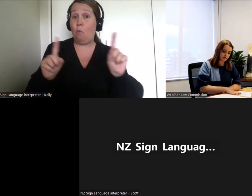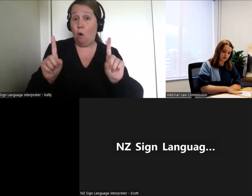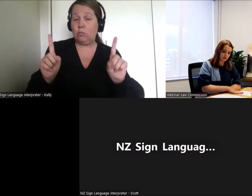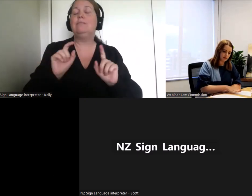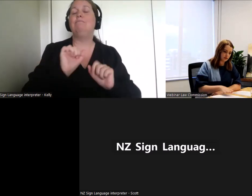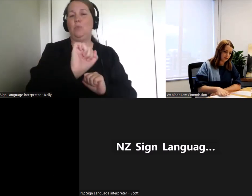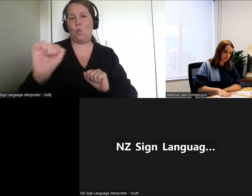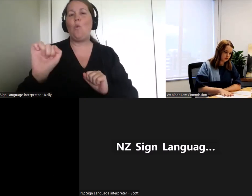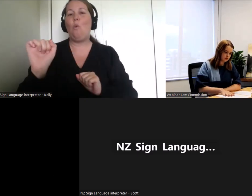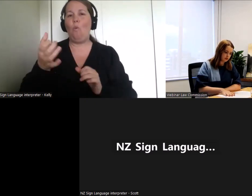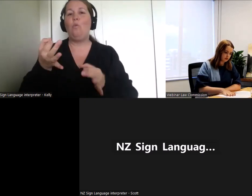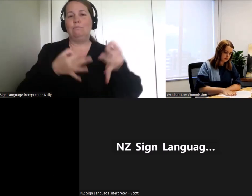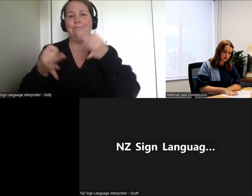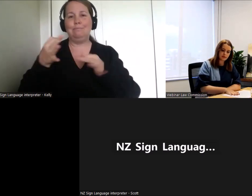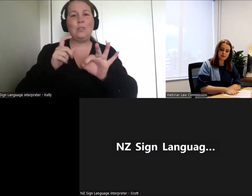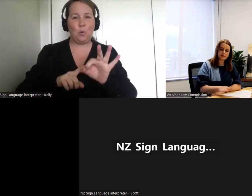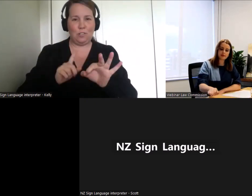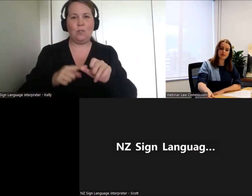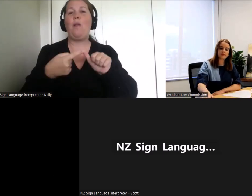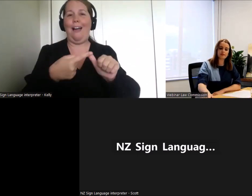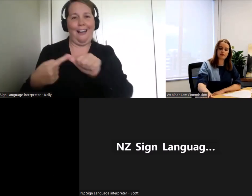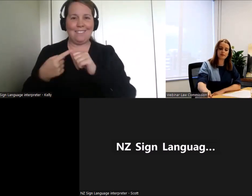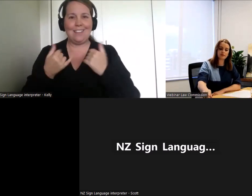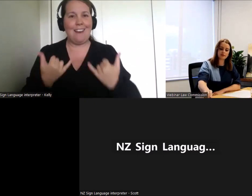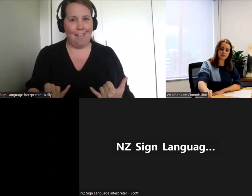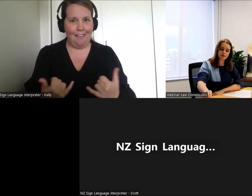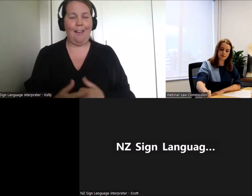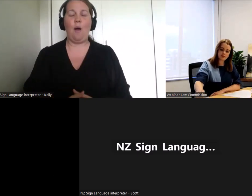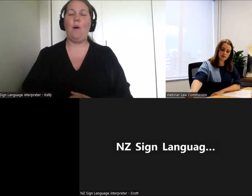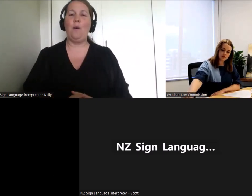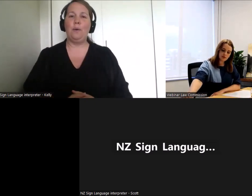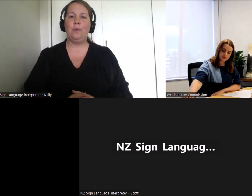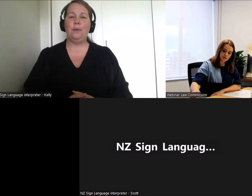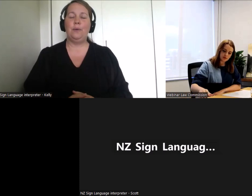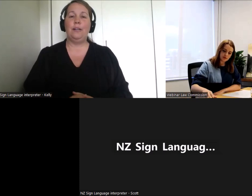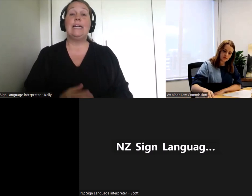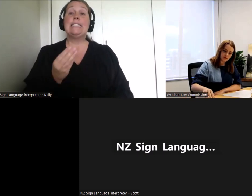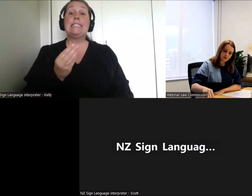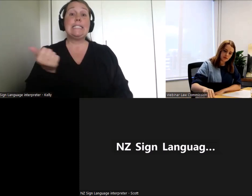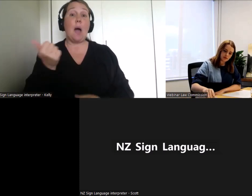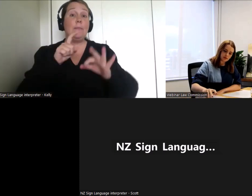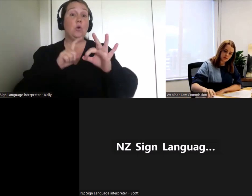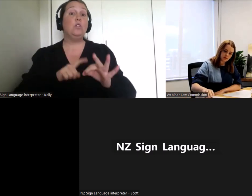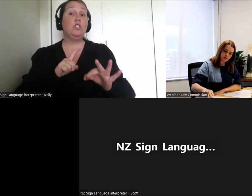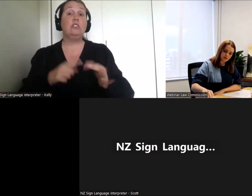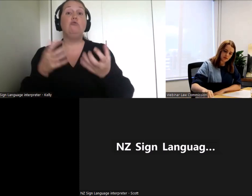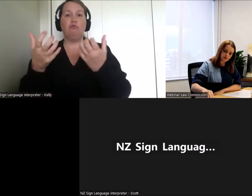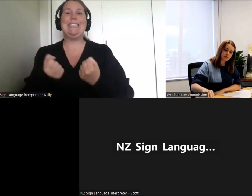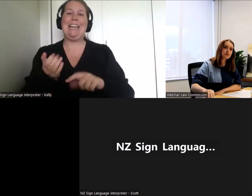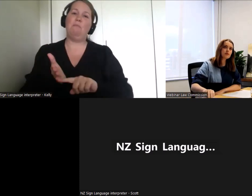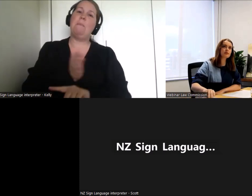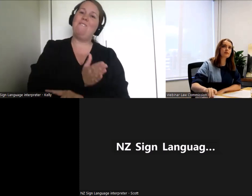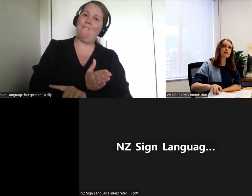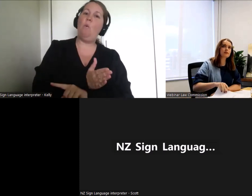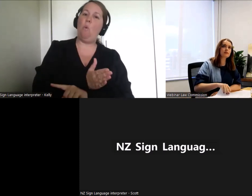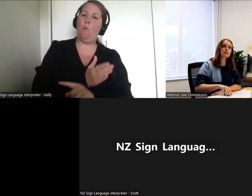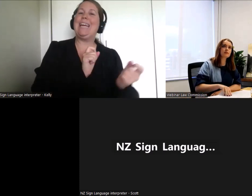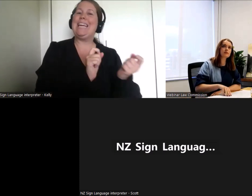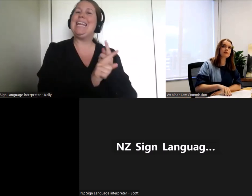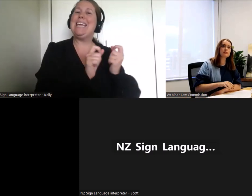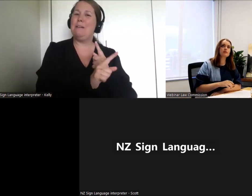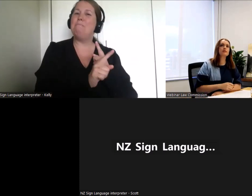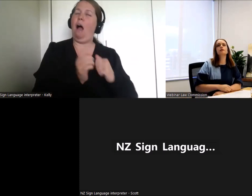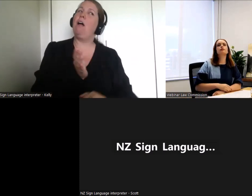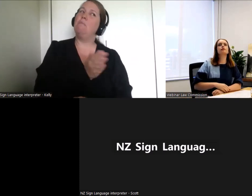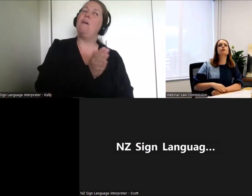in by email ahead of the webinar. And I see one